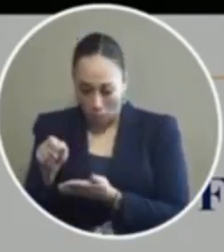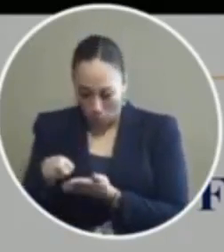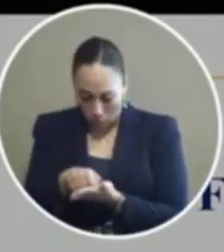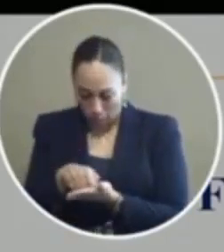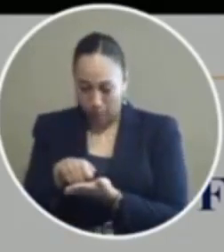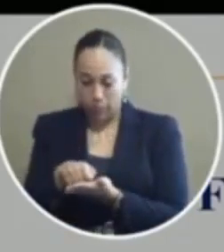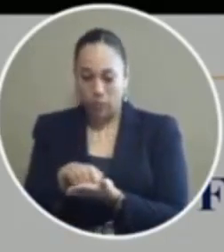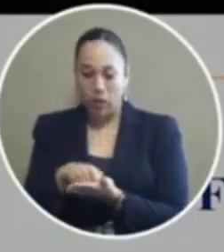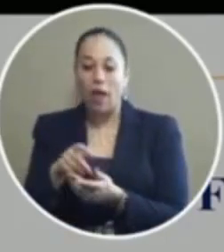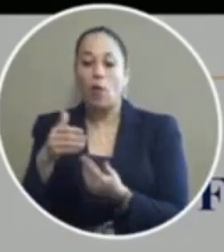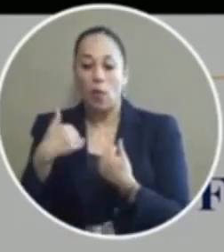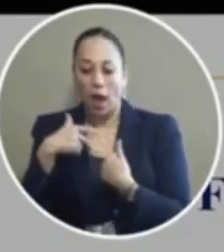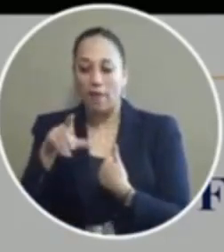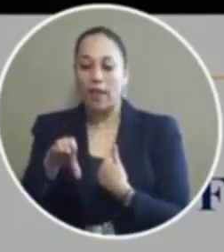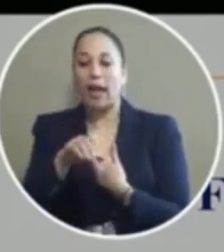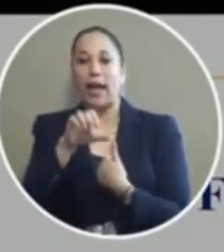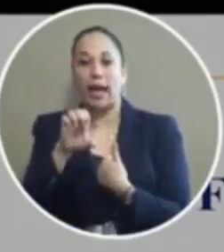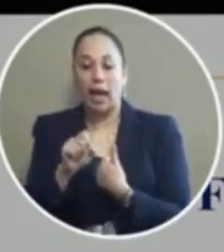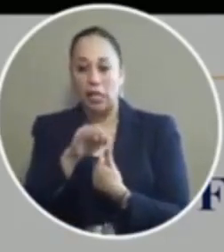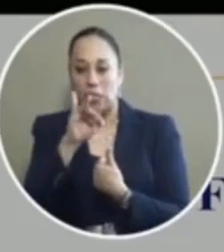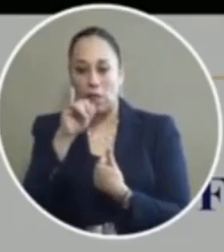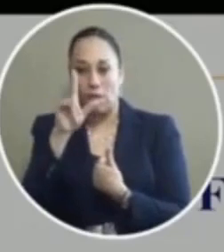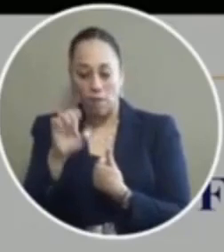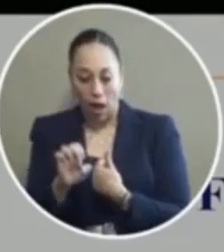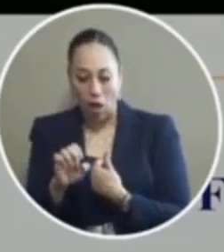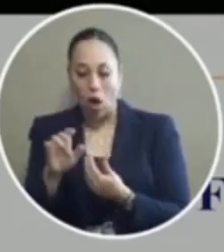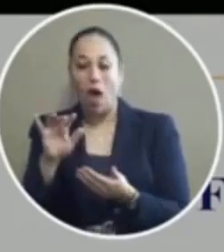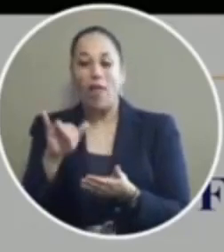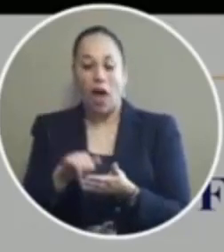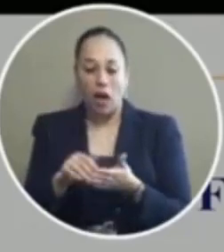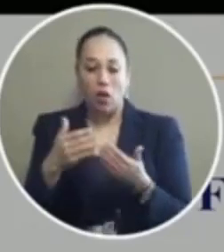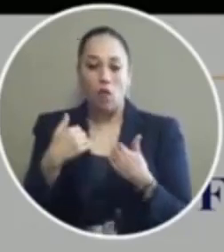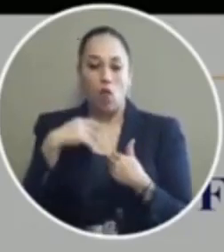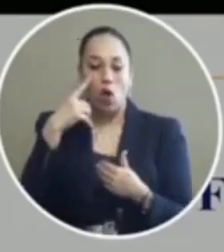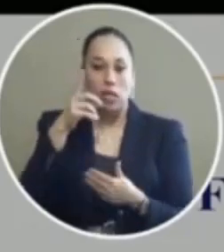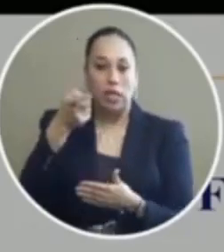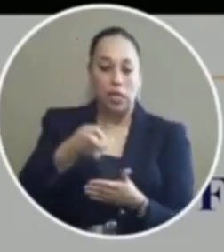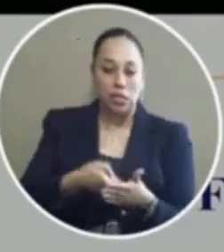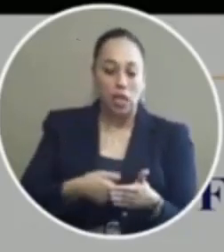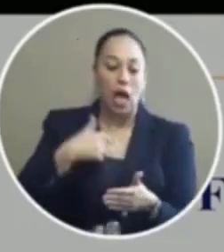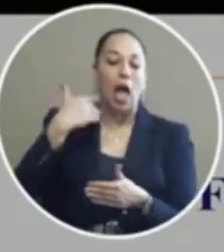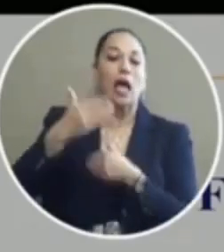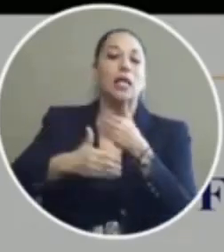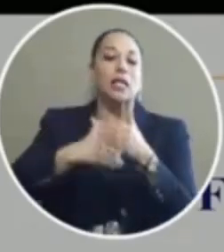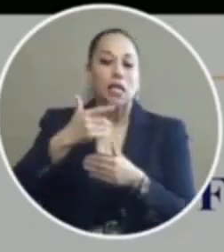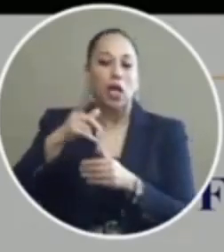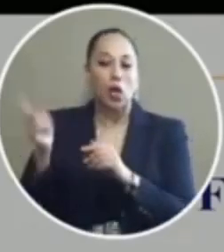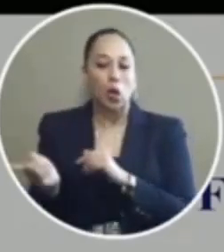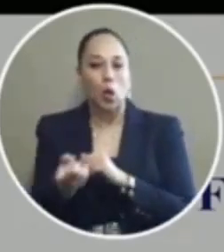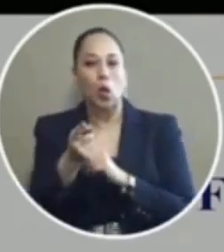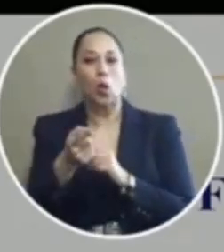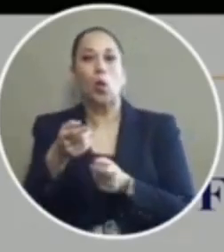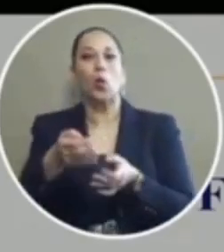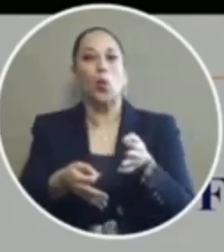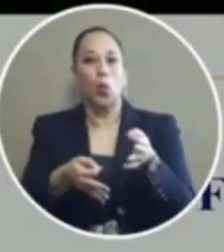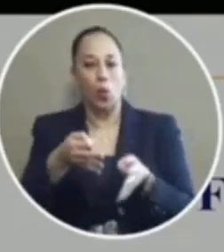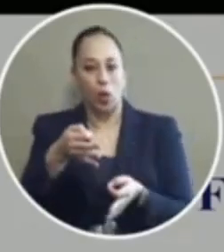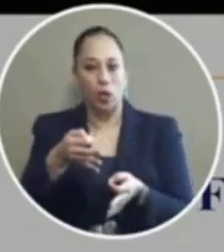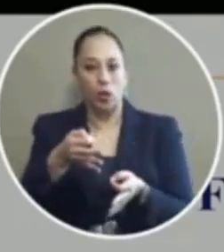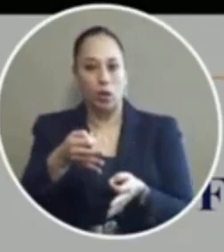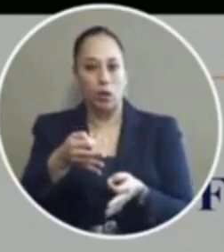generate a case file that generates the filing of the charges and then eventually you come to court so